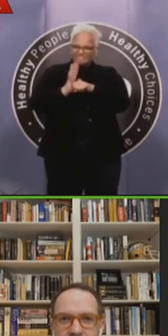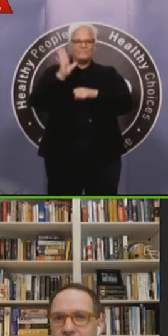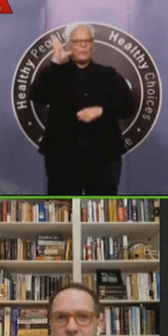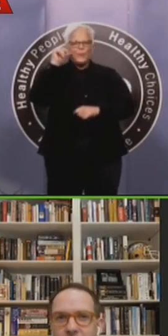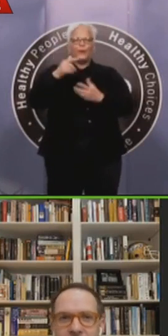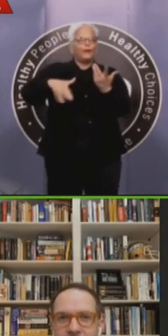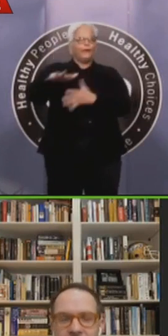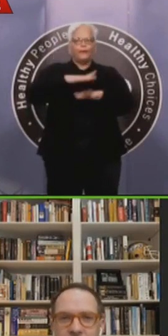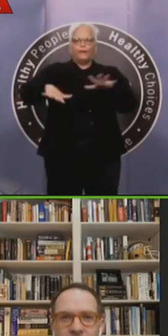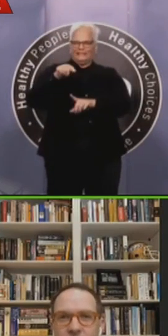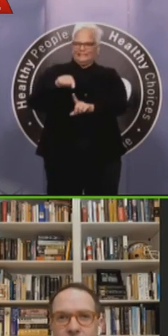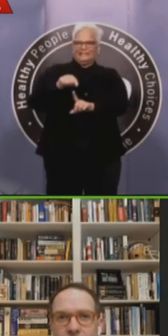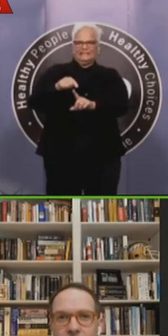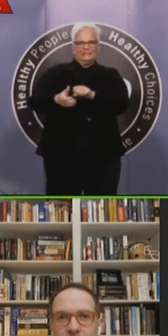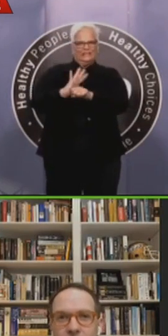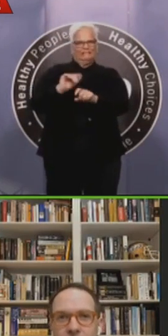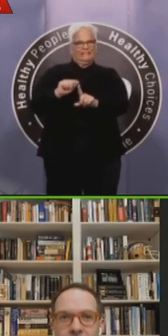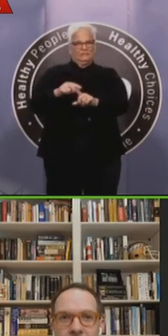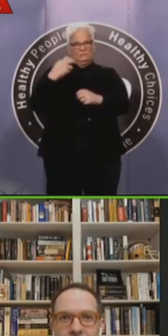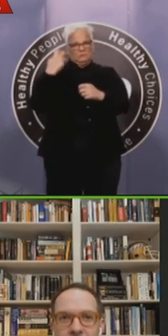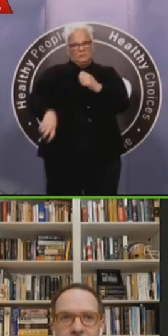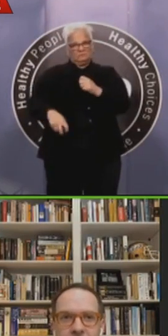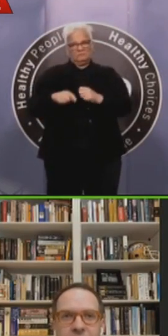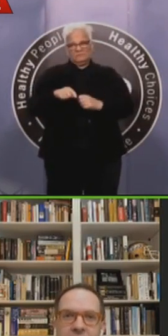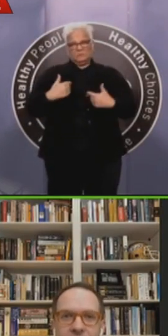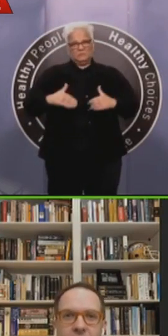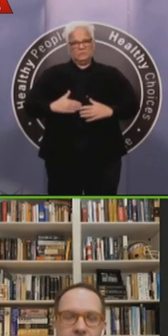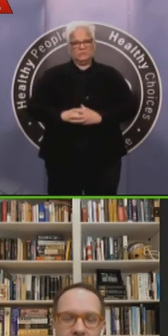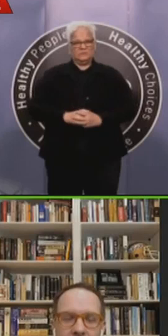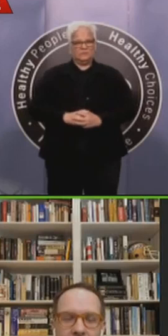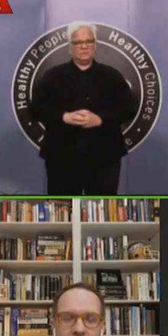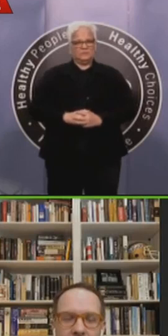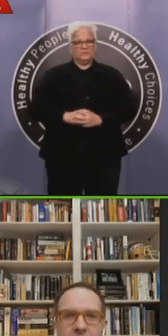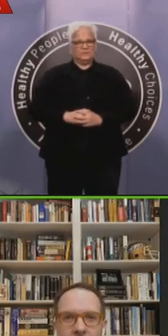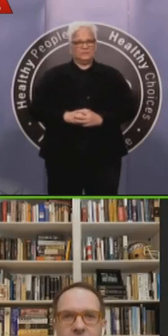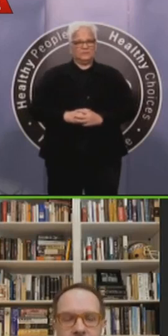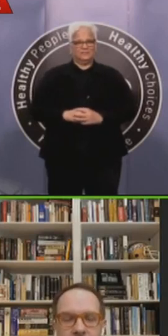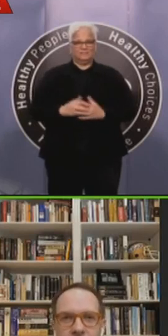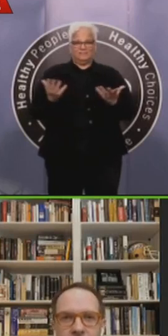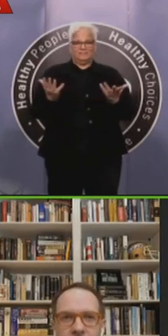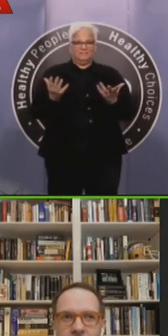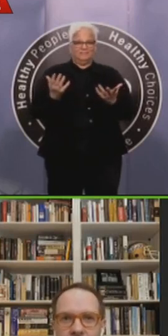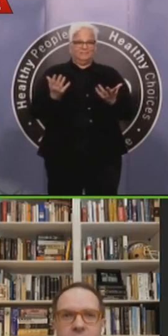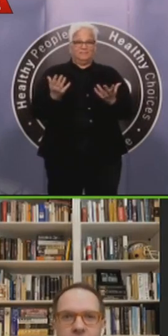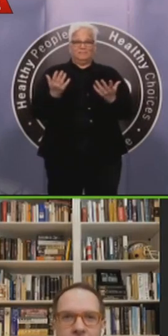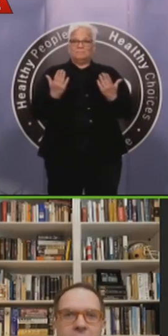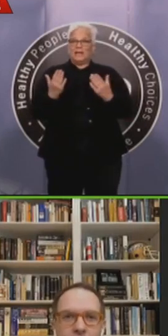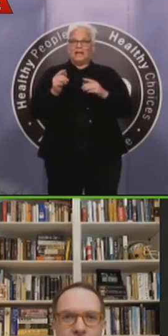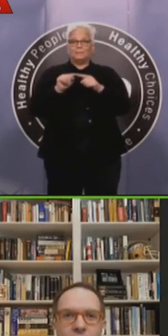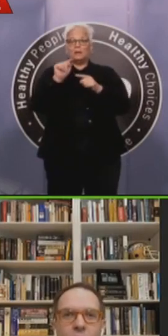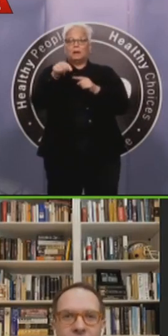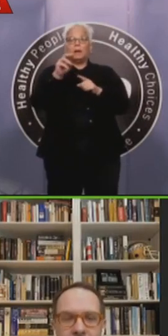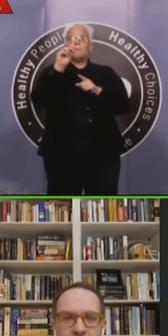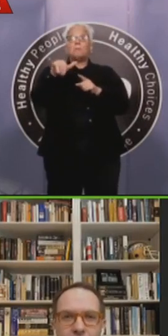that just everybody is free. And nobody will ever get it again. It's having a pipeline in our healthcare system that can